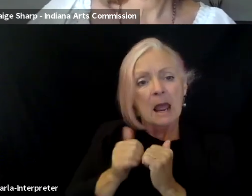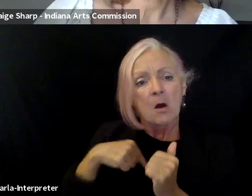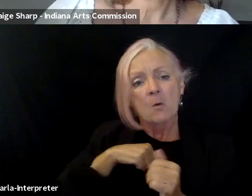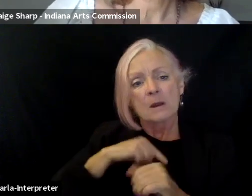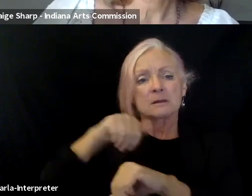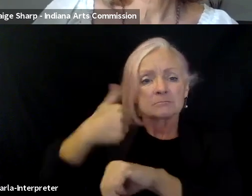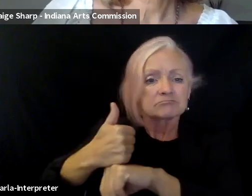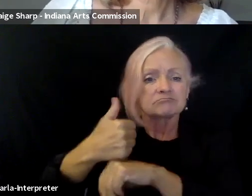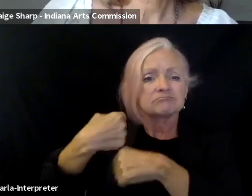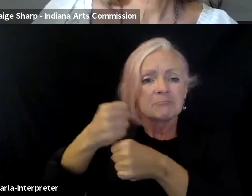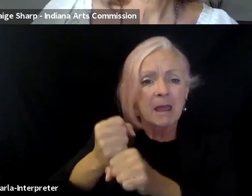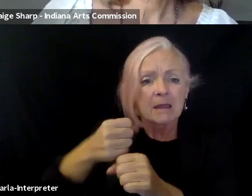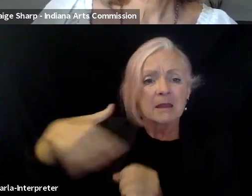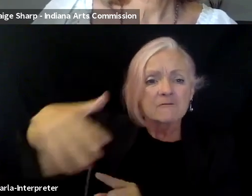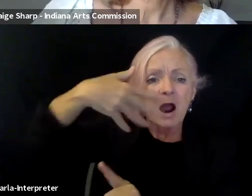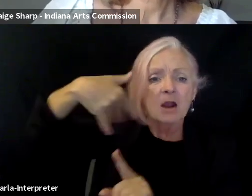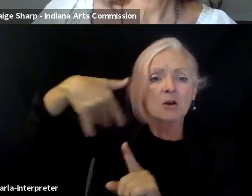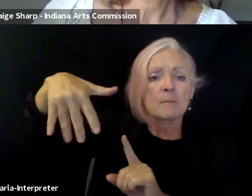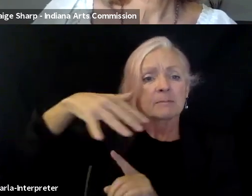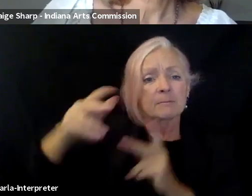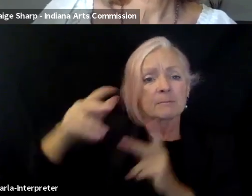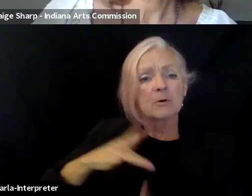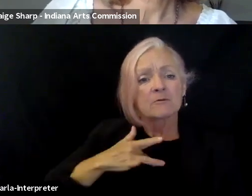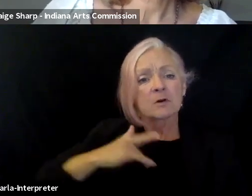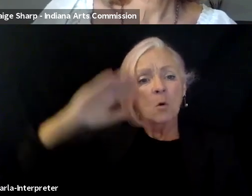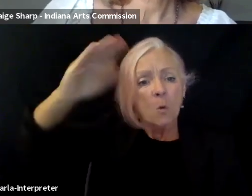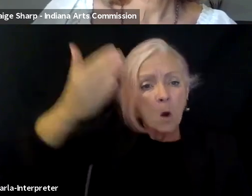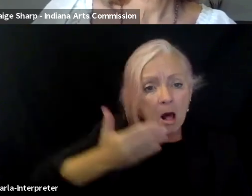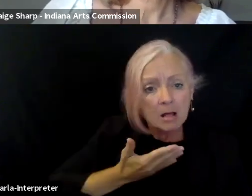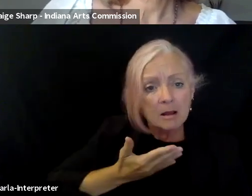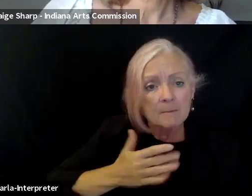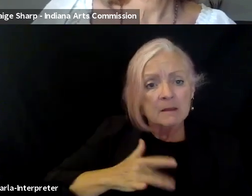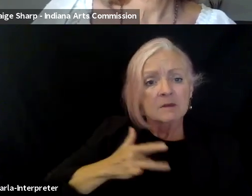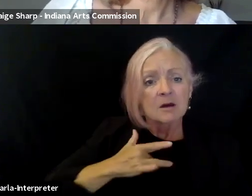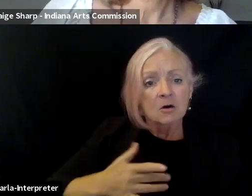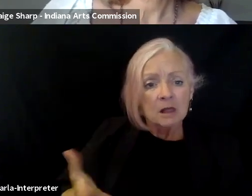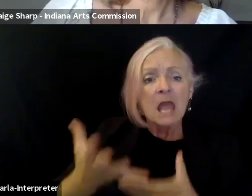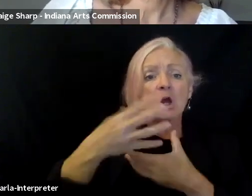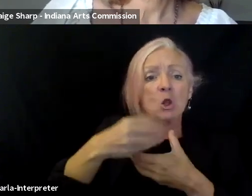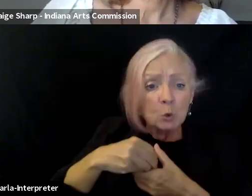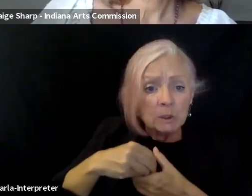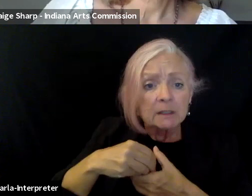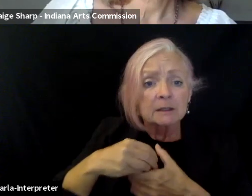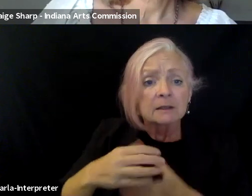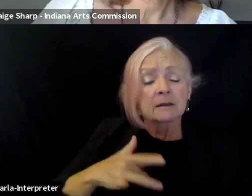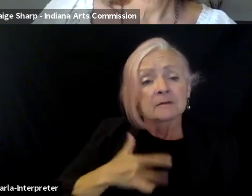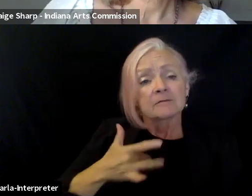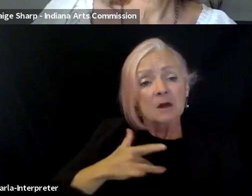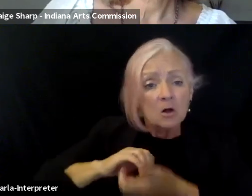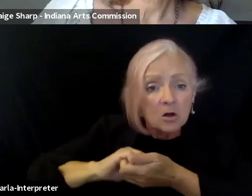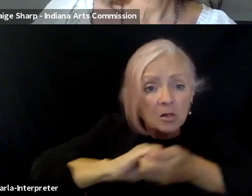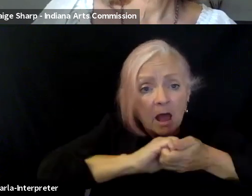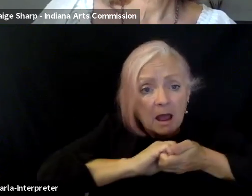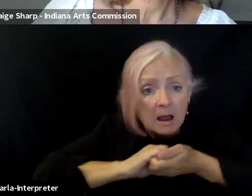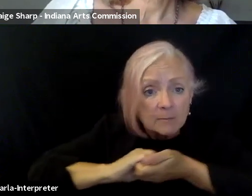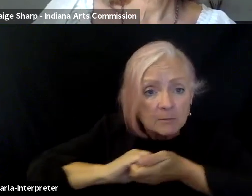atmosphere that is welcoming, that is inclusive, that collaborates with the, the newcomers in the, in the, in the city, in the